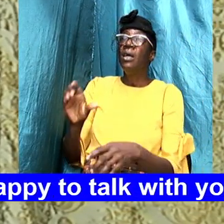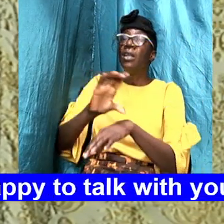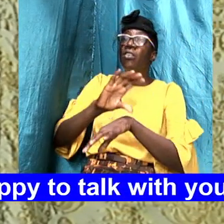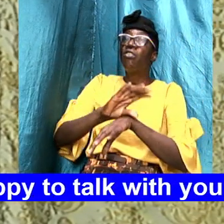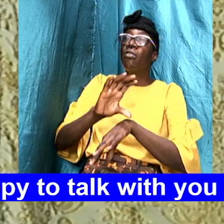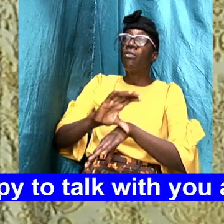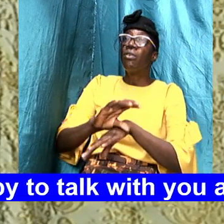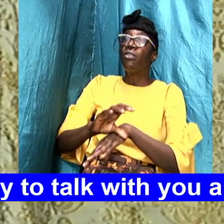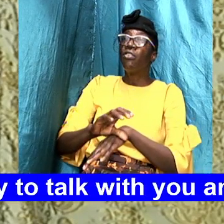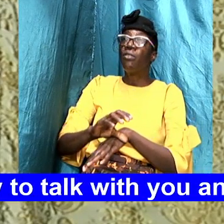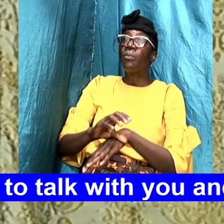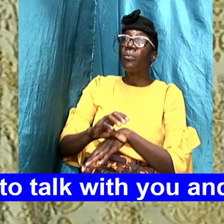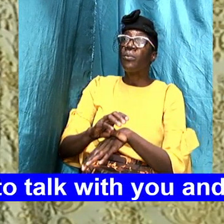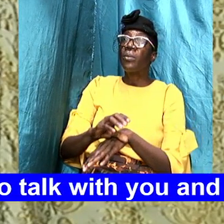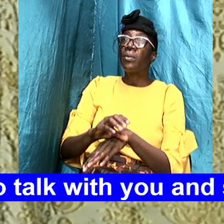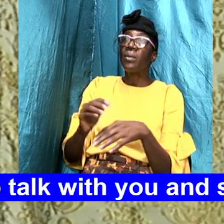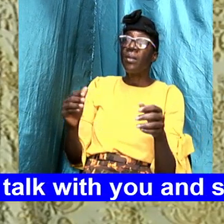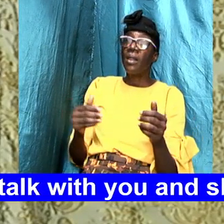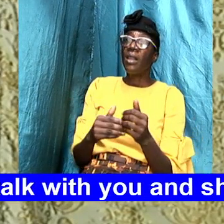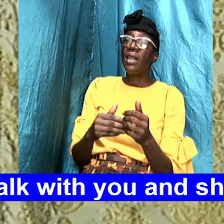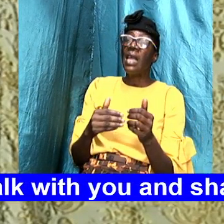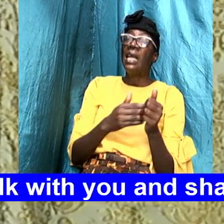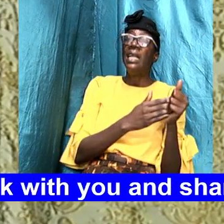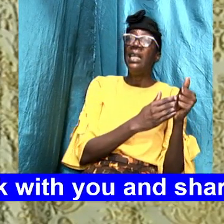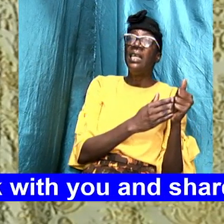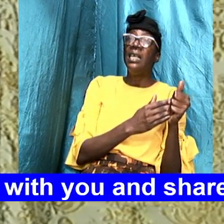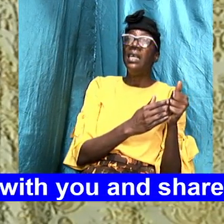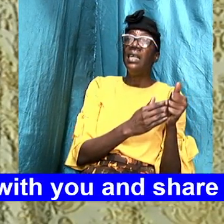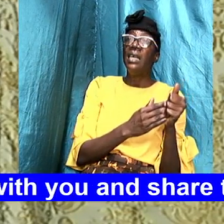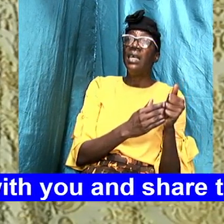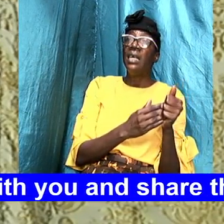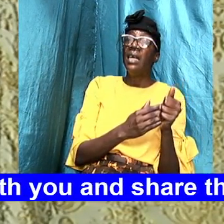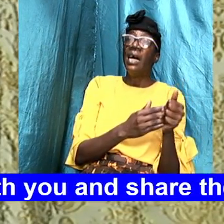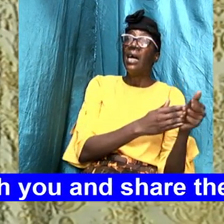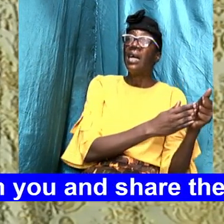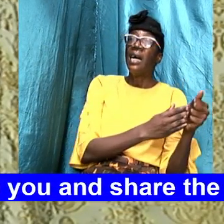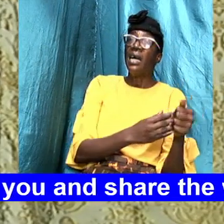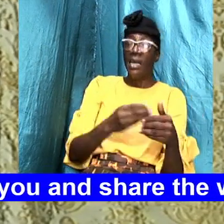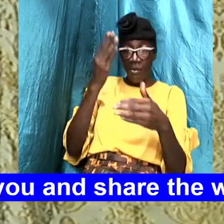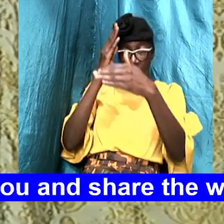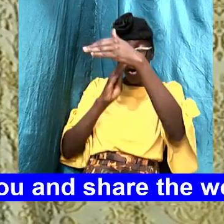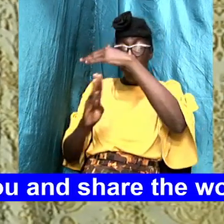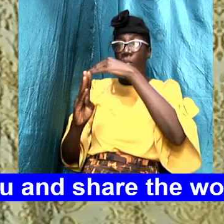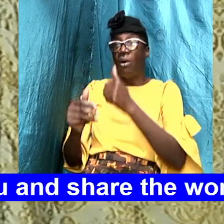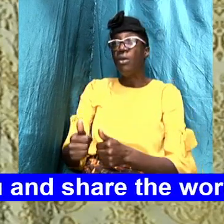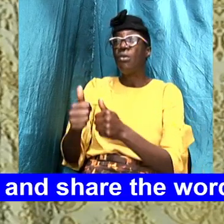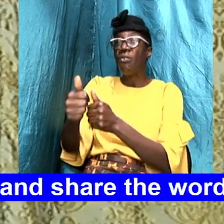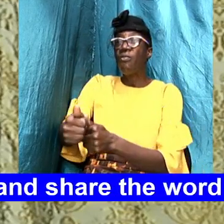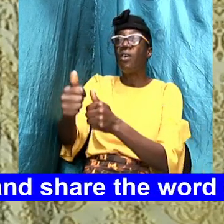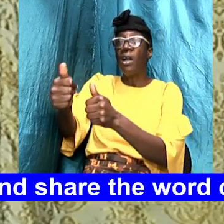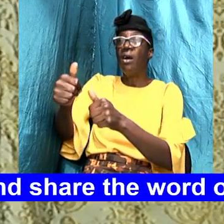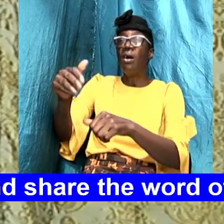mighty God that in this time that you will lead and direct and we be humble enough to follow oh